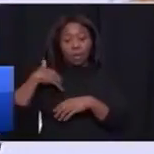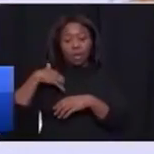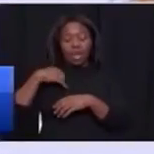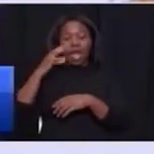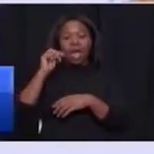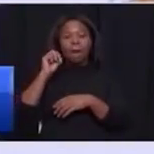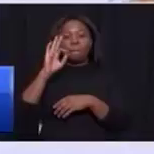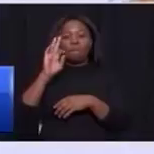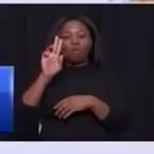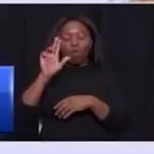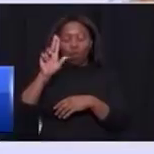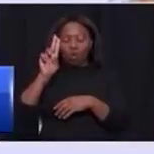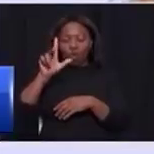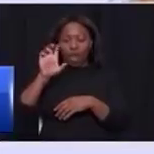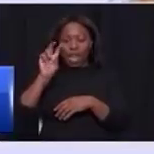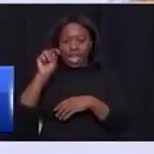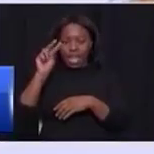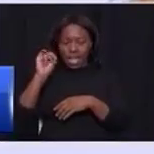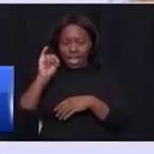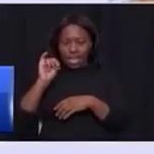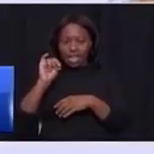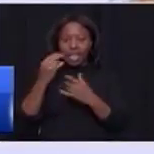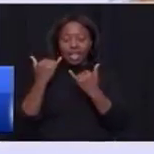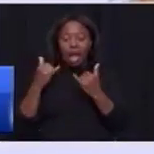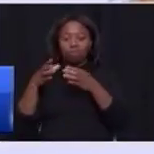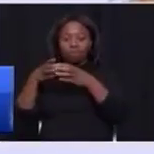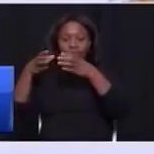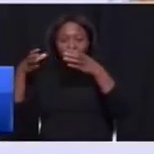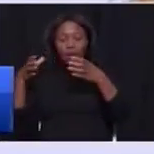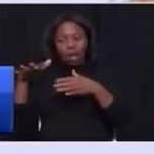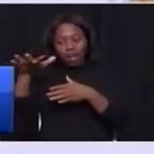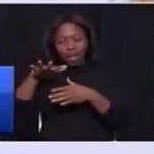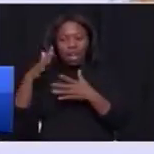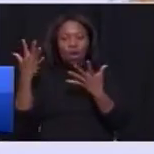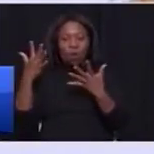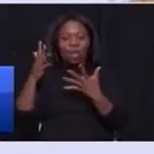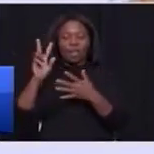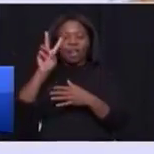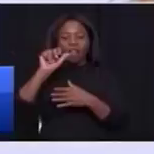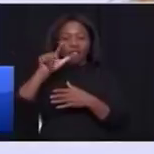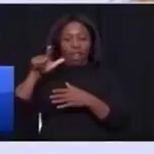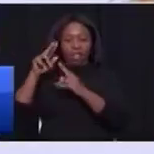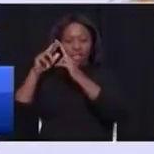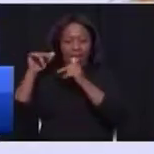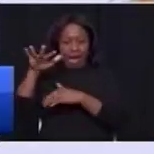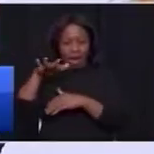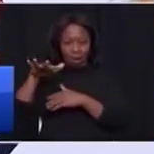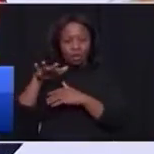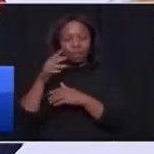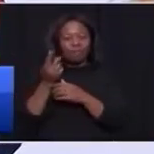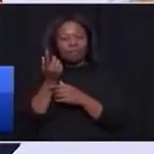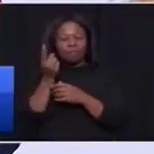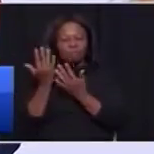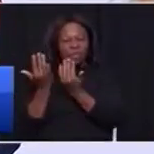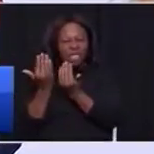investment of R$6 billion in the Friennehen town, which will bring an estimated